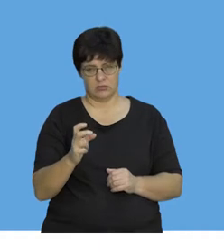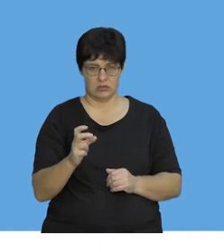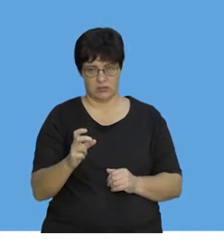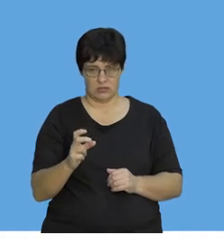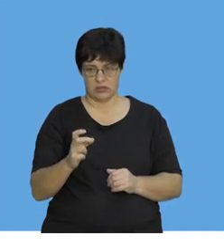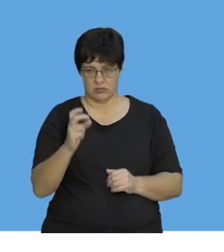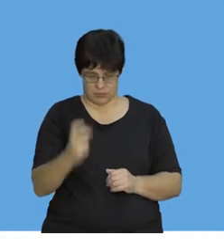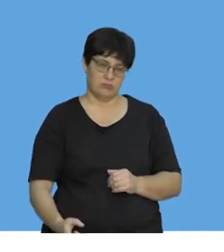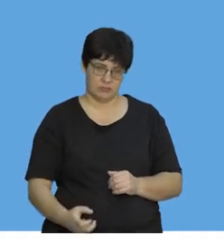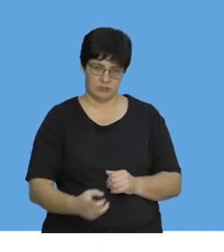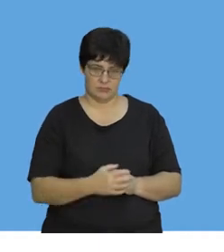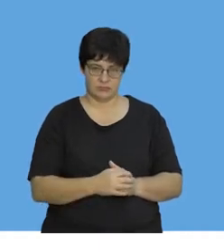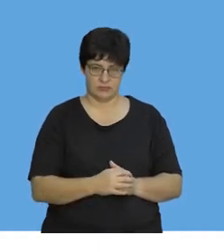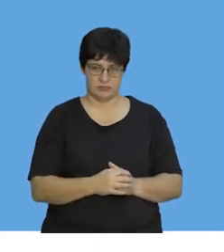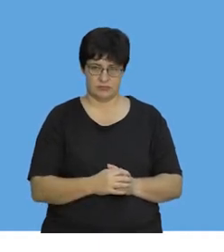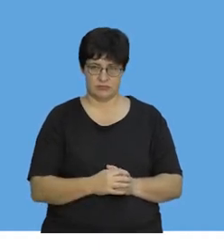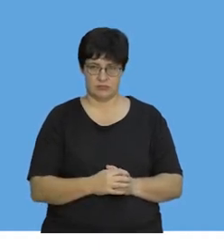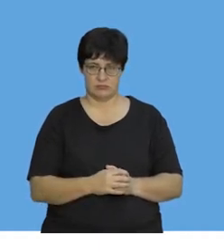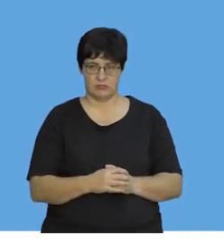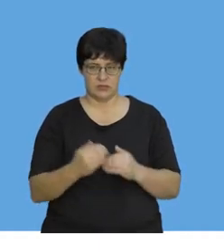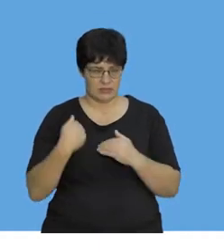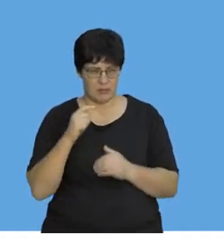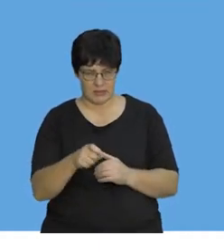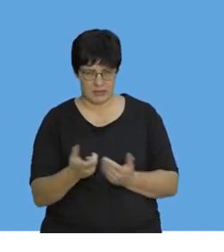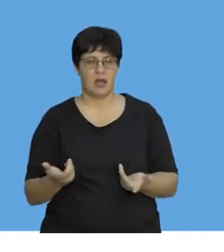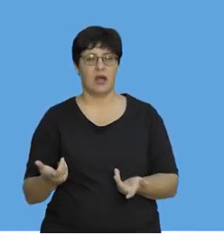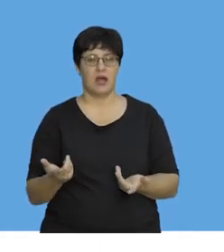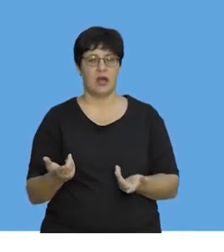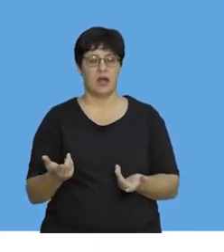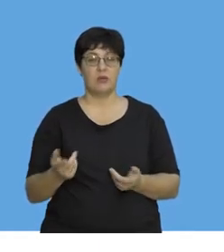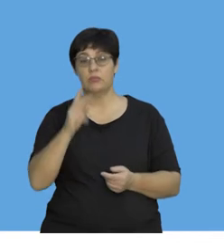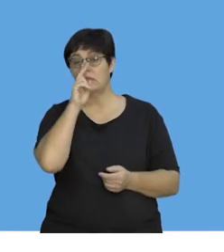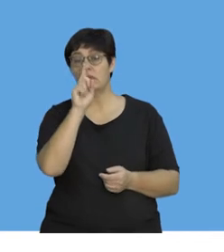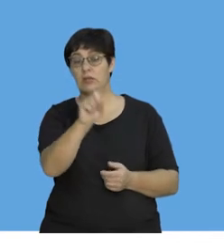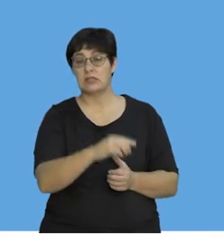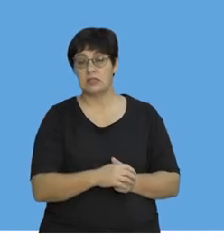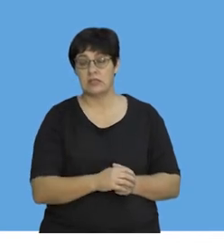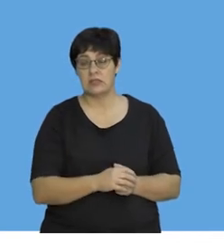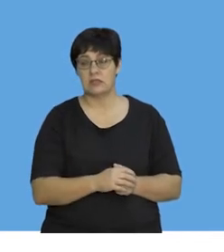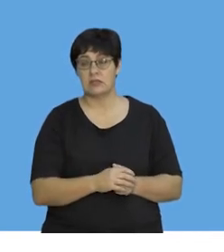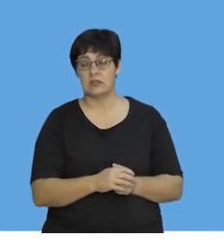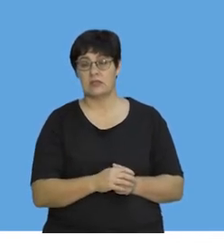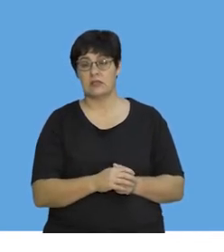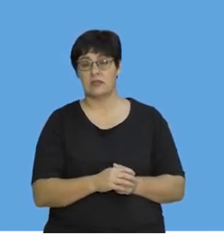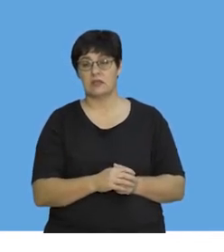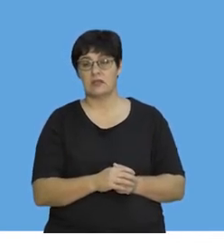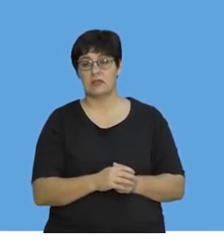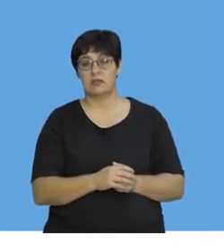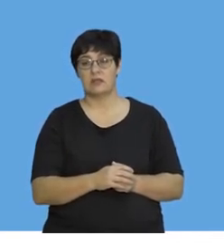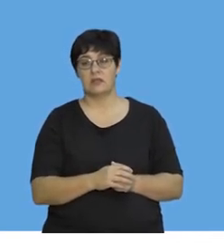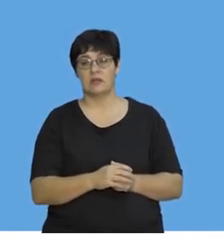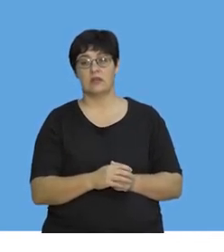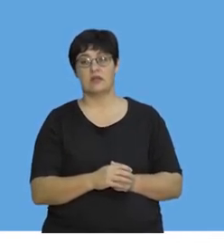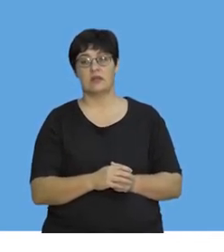And it should be safe. What I need you to see, though, is